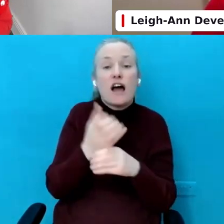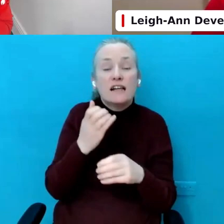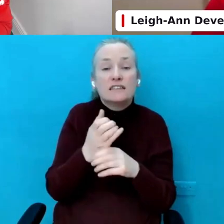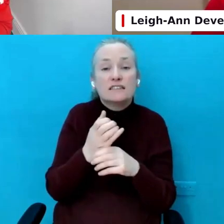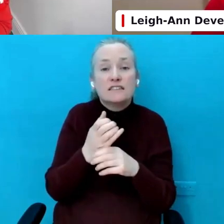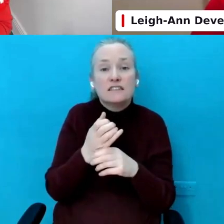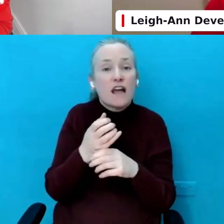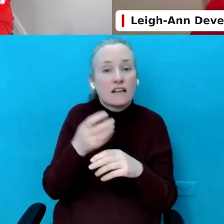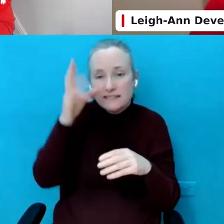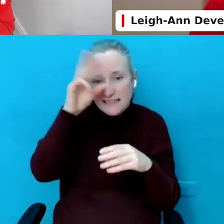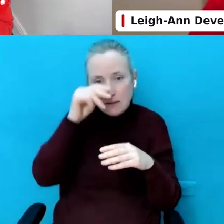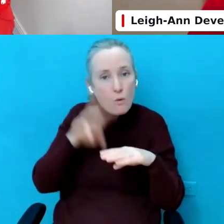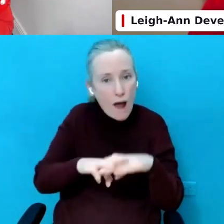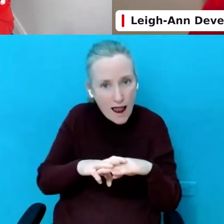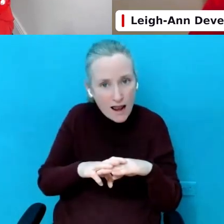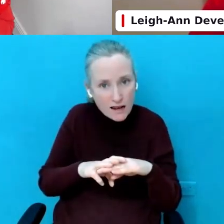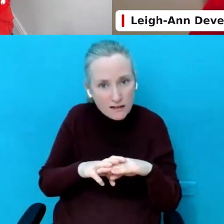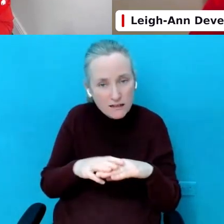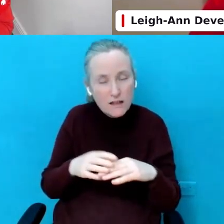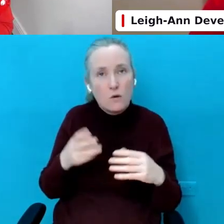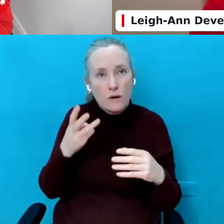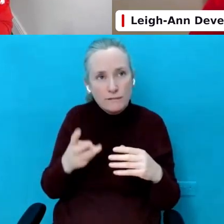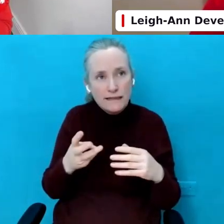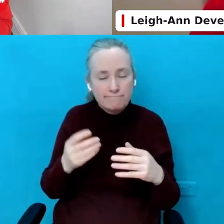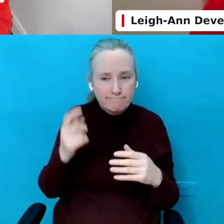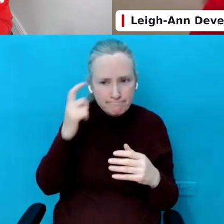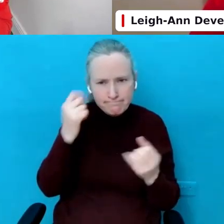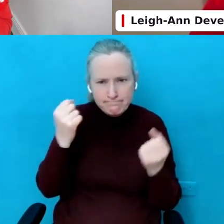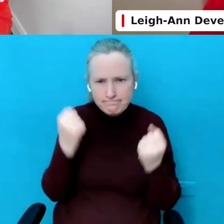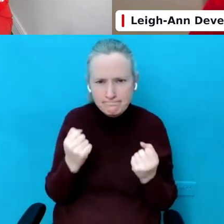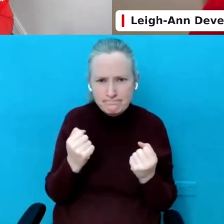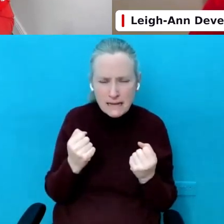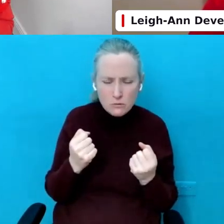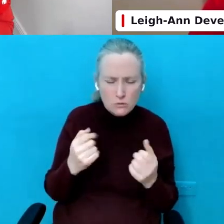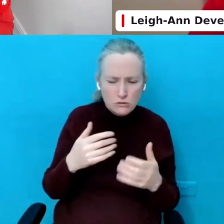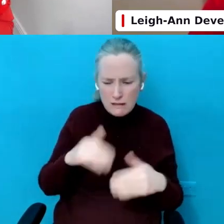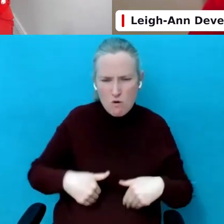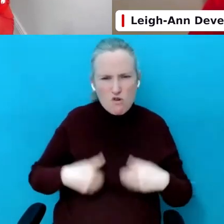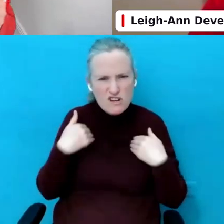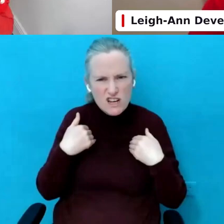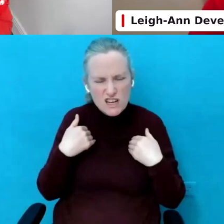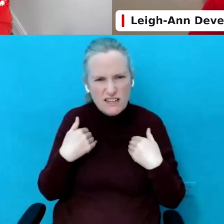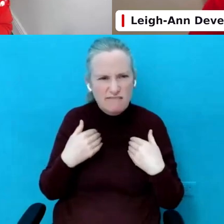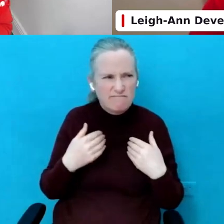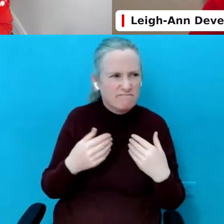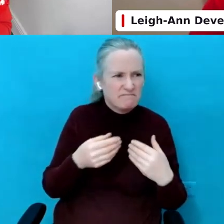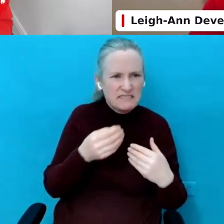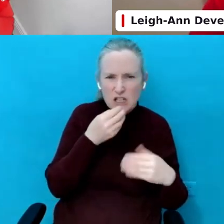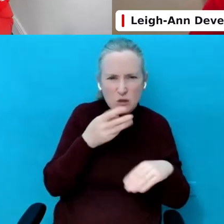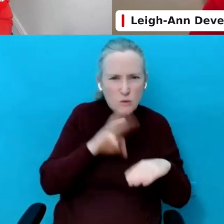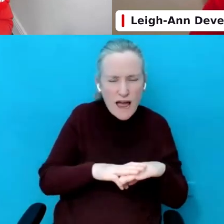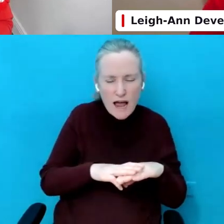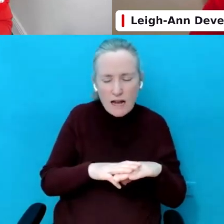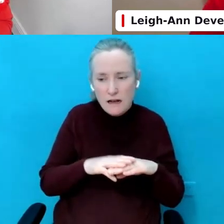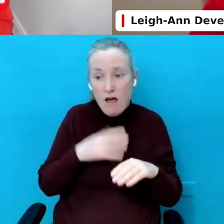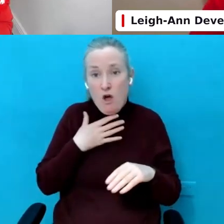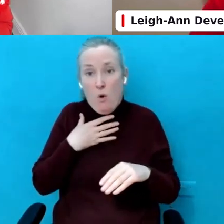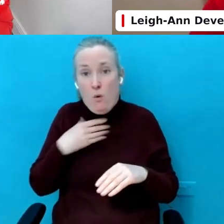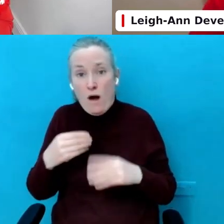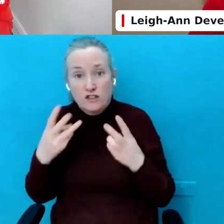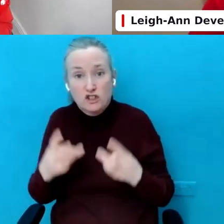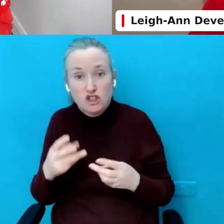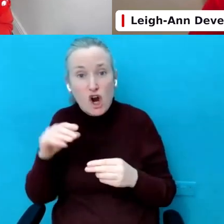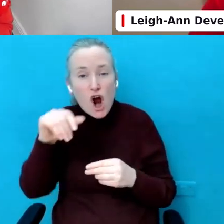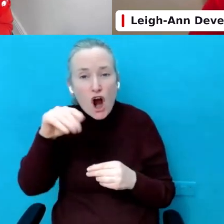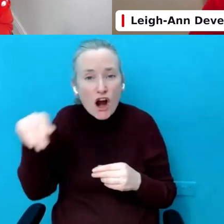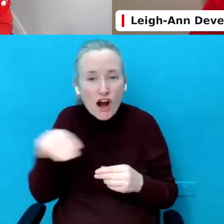properly and get enough hours sleep, they're going to be moody in the morning. They're going to have poor diet, craving sugar. If they're anxious or